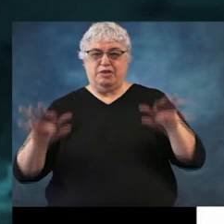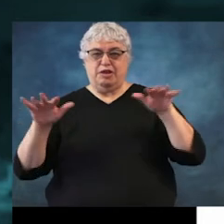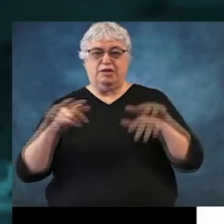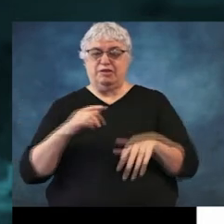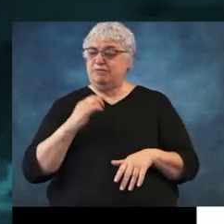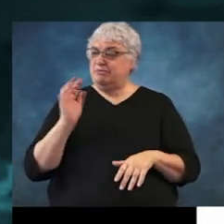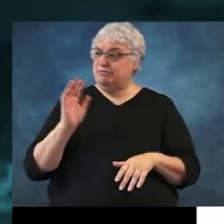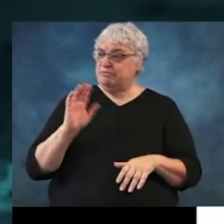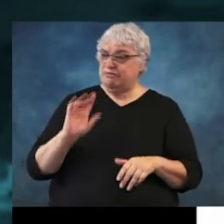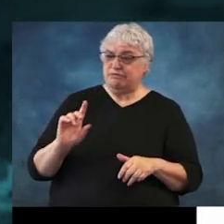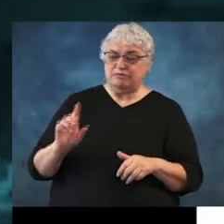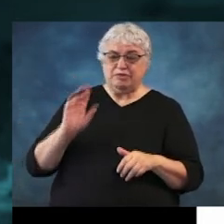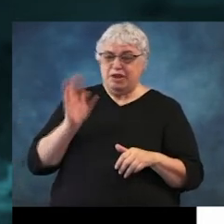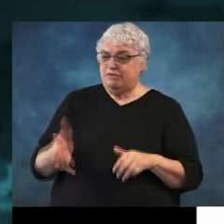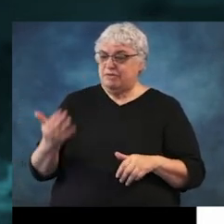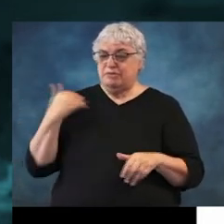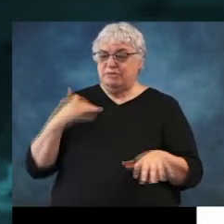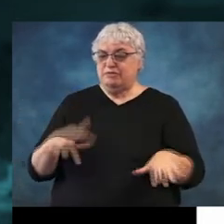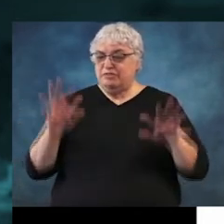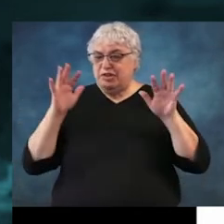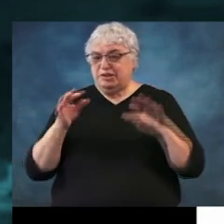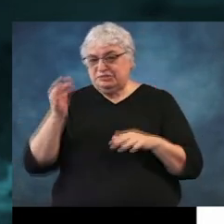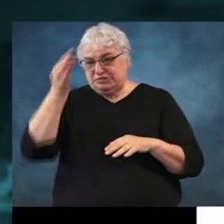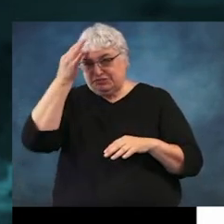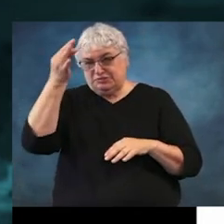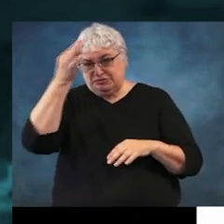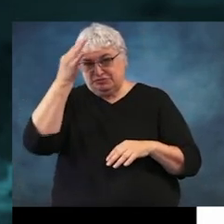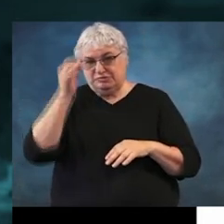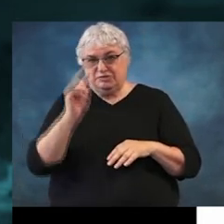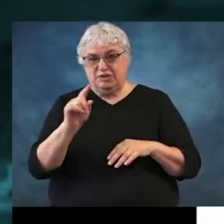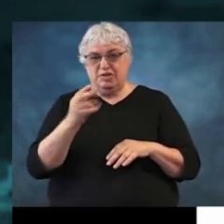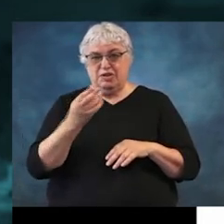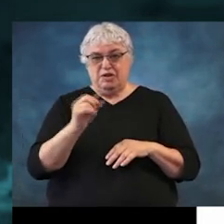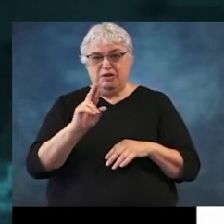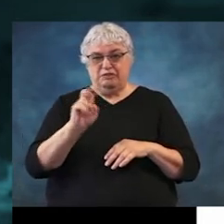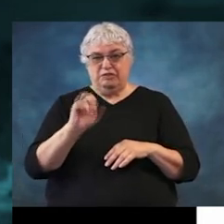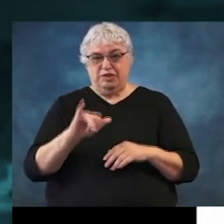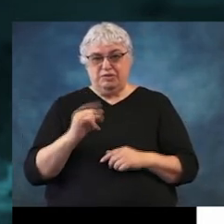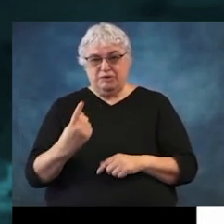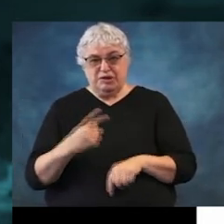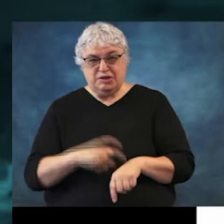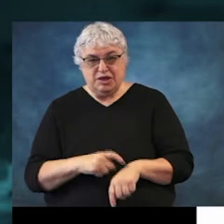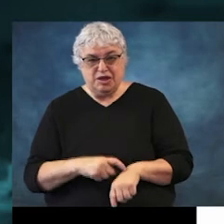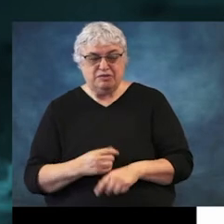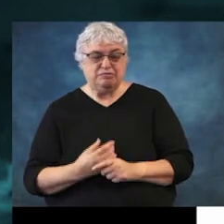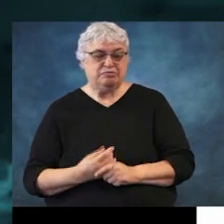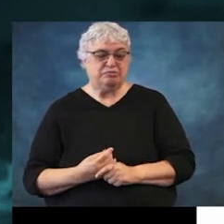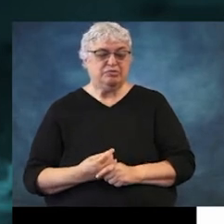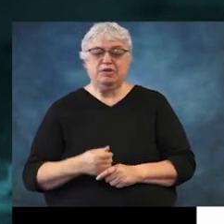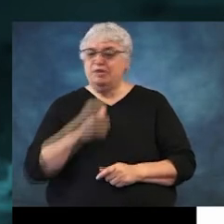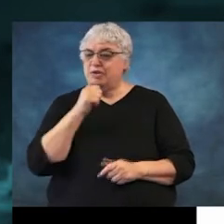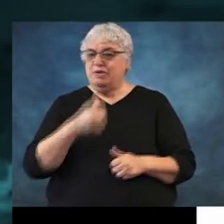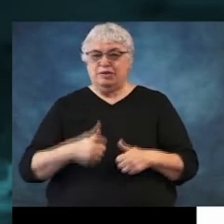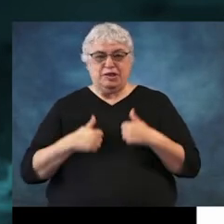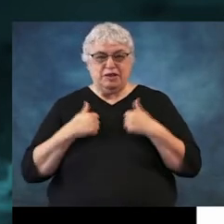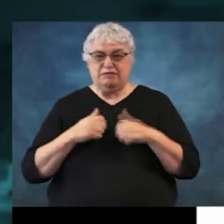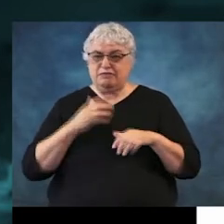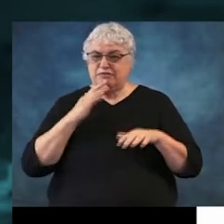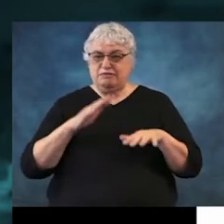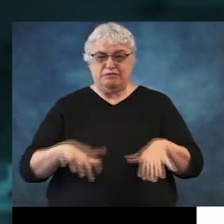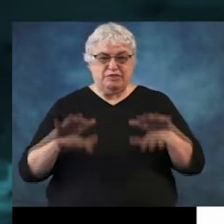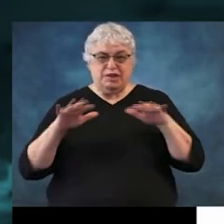you have never flooded before or just because you only flooded during Harvey or just because you don't live in a floodplain